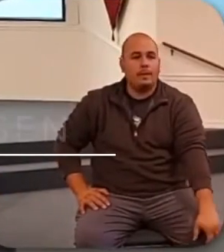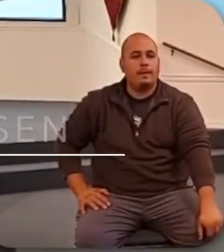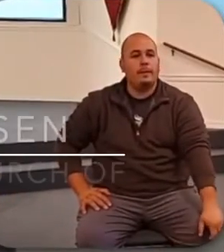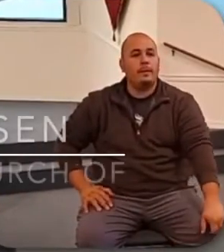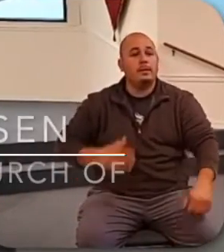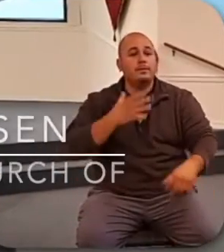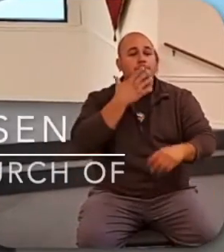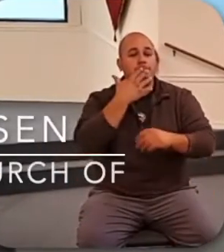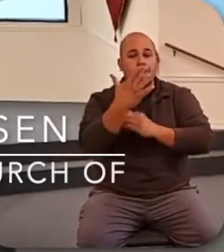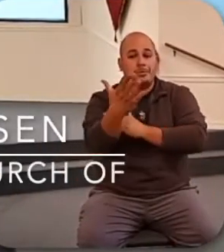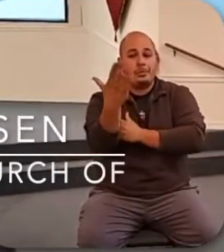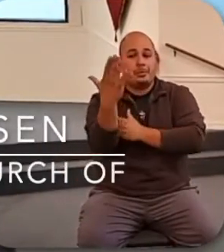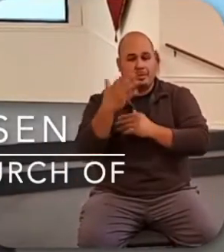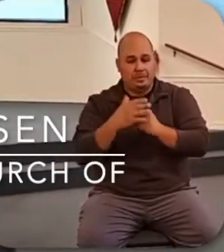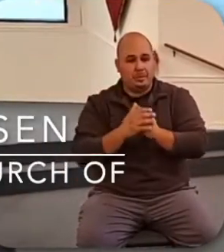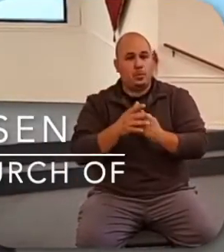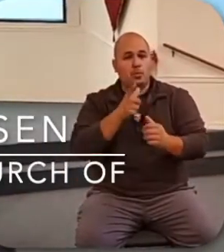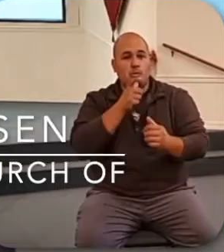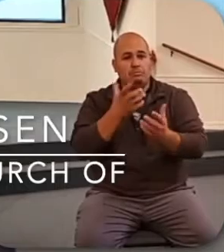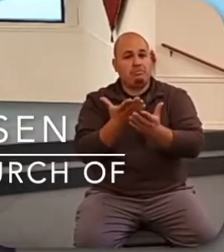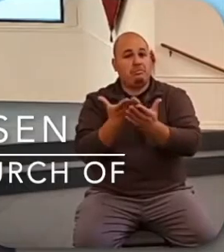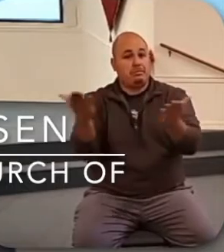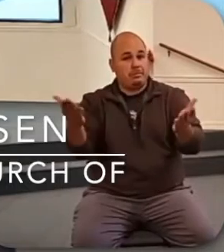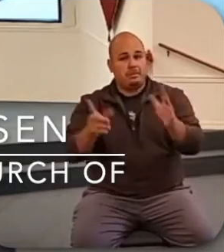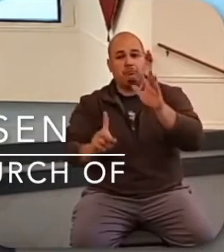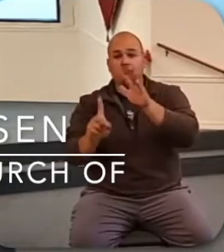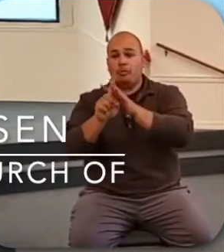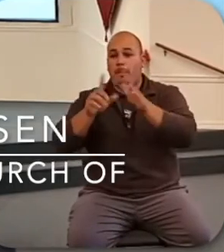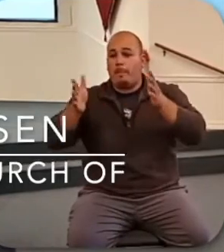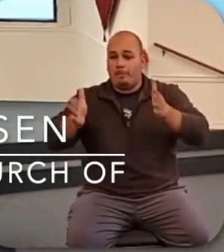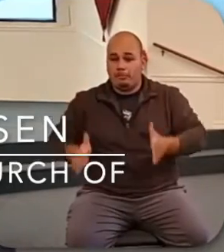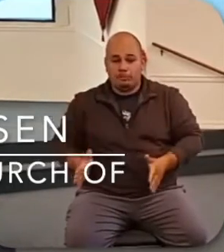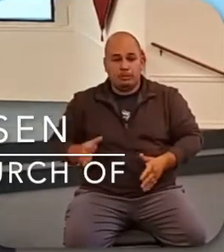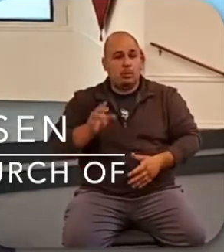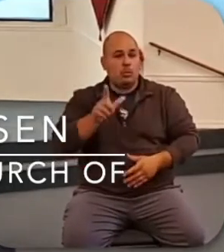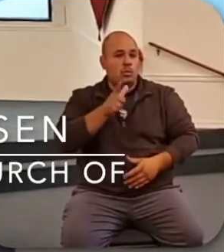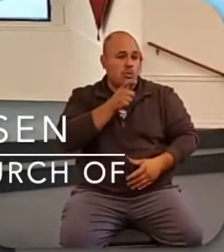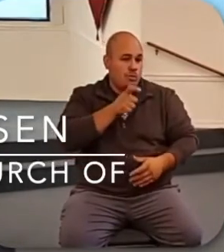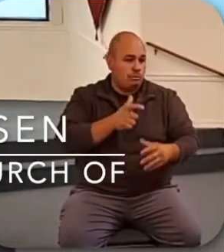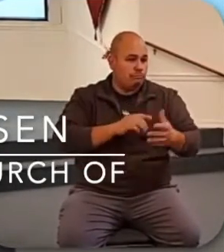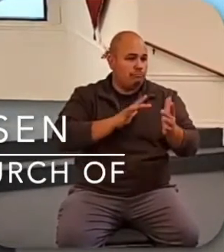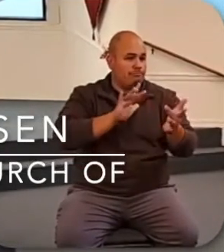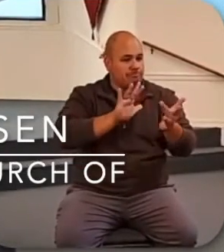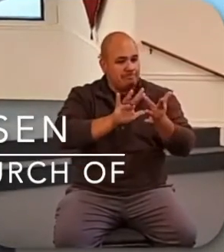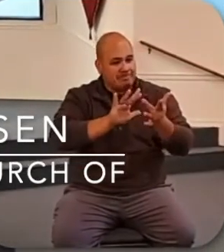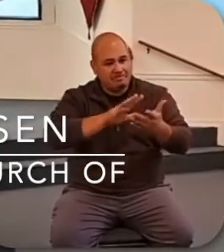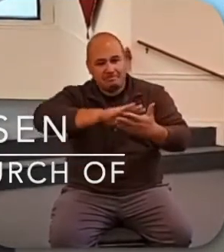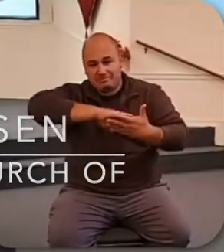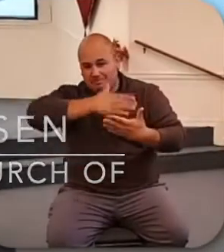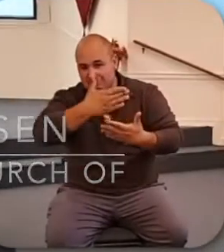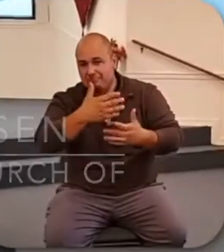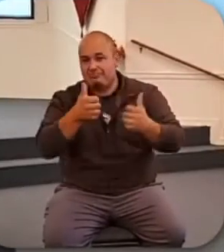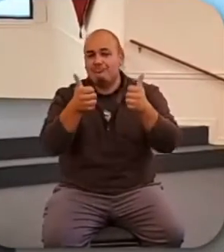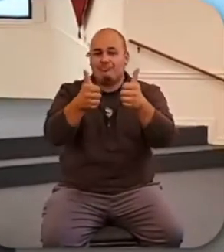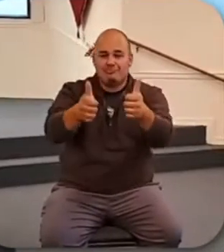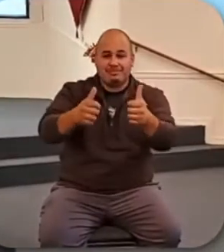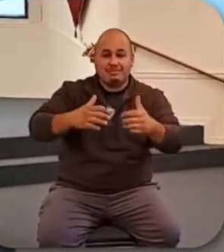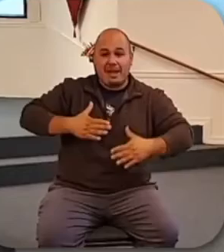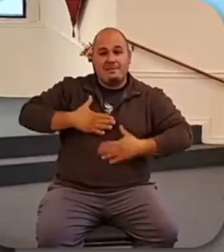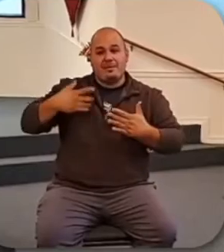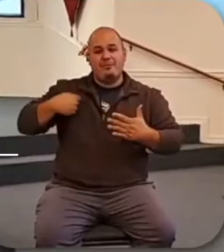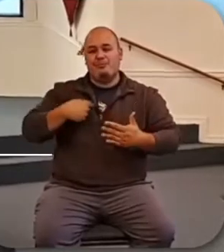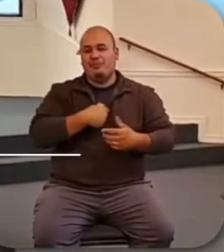Good morning to those of you here in person and those of you online, welcome. Glad that we can be together to study God's Word.